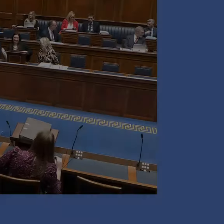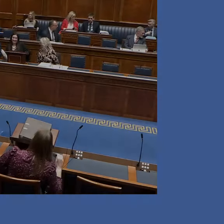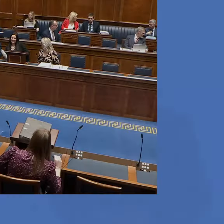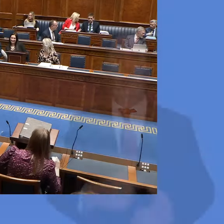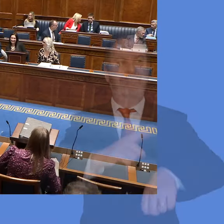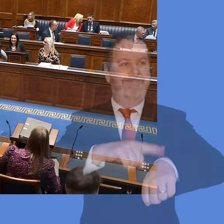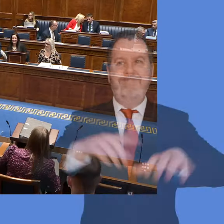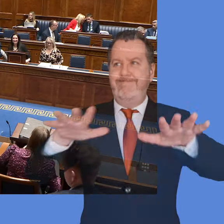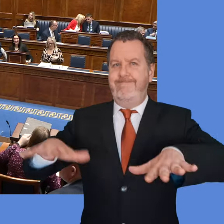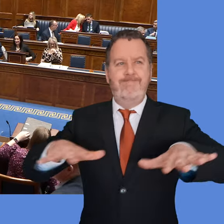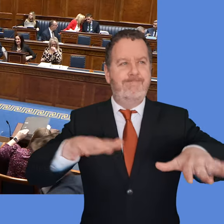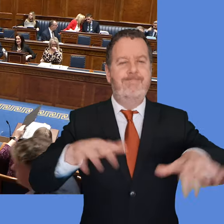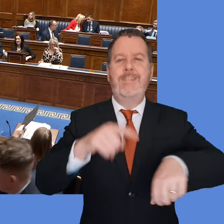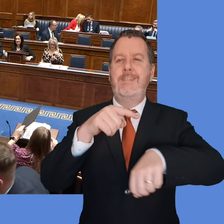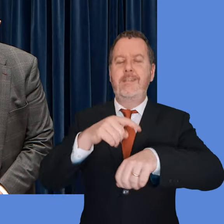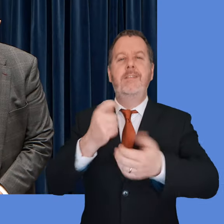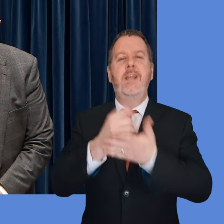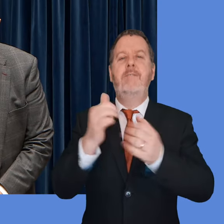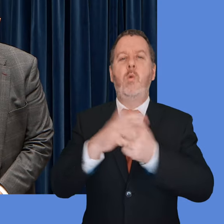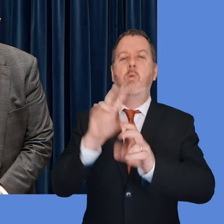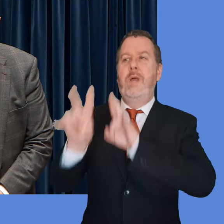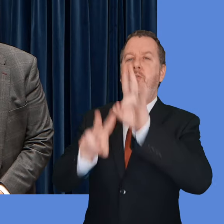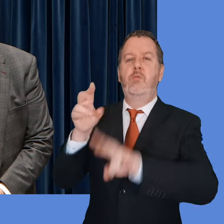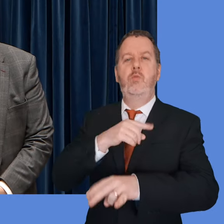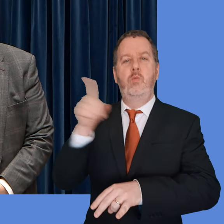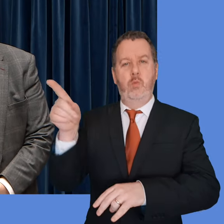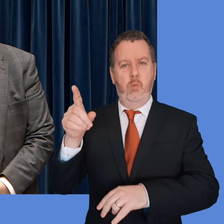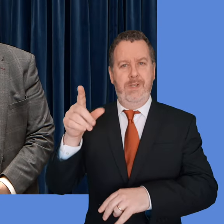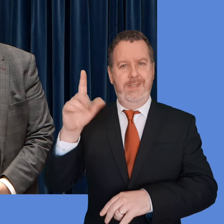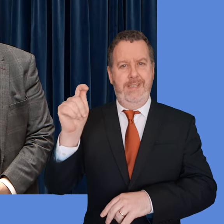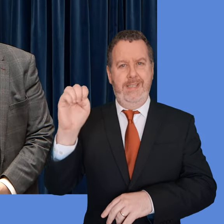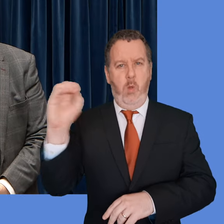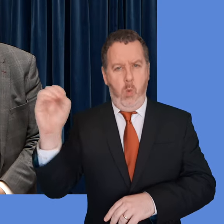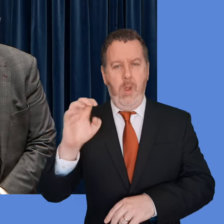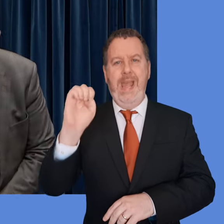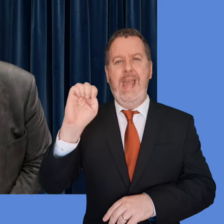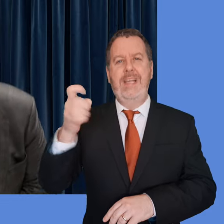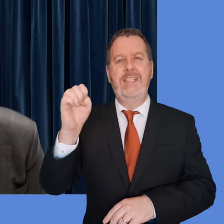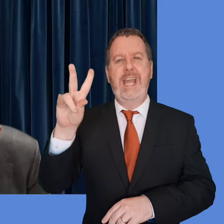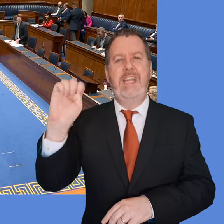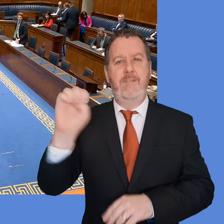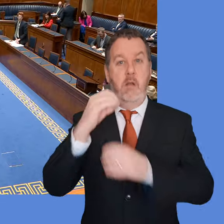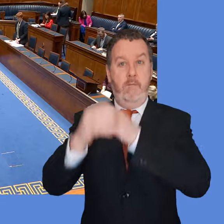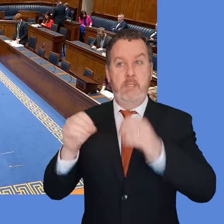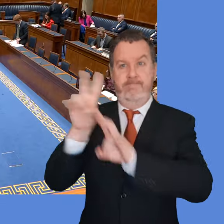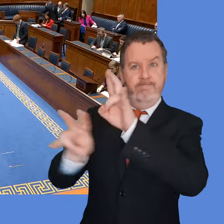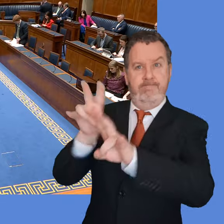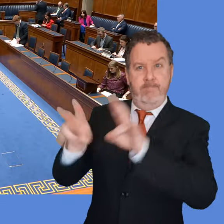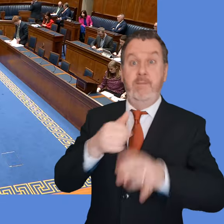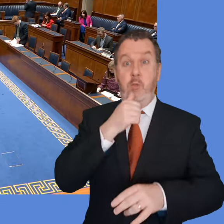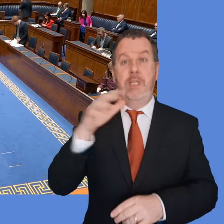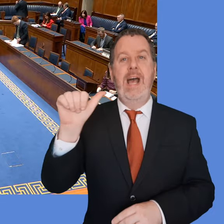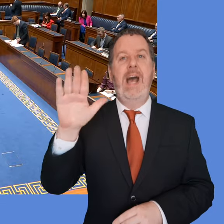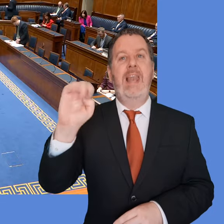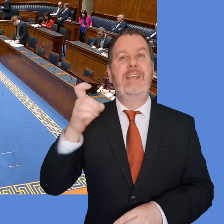Order. Order. It's time for the questions to the Executive Office, and we start with listed questions. I call Alex Easton. Well,